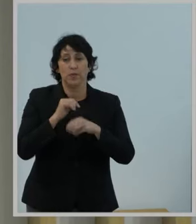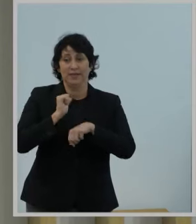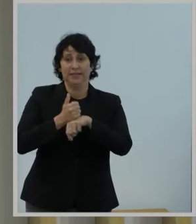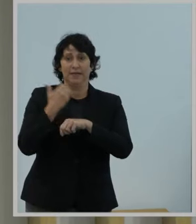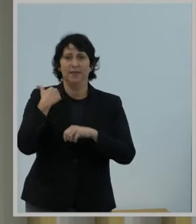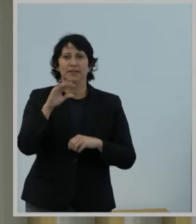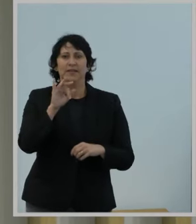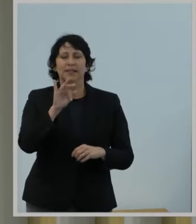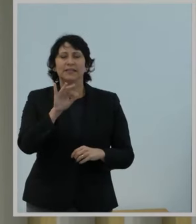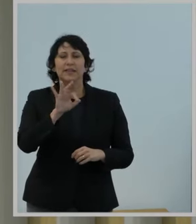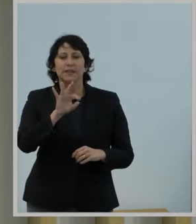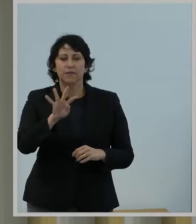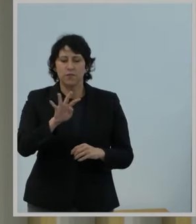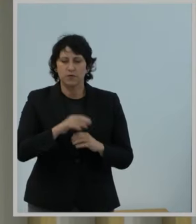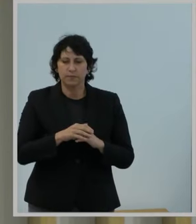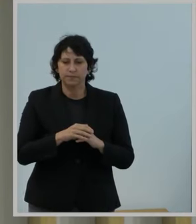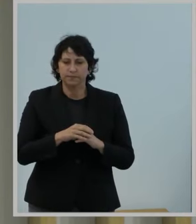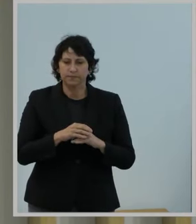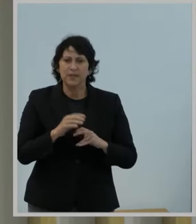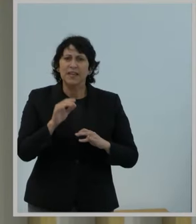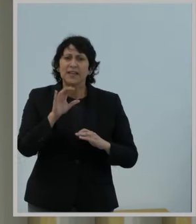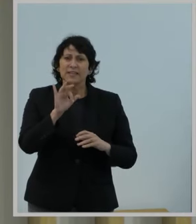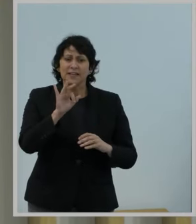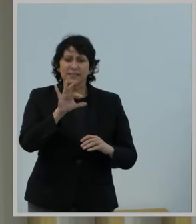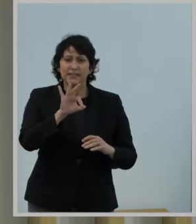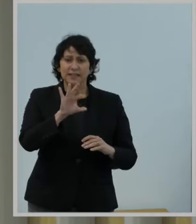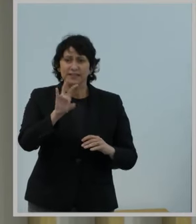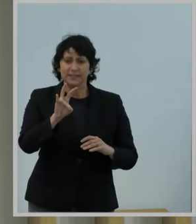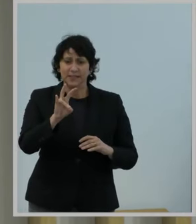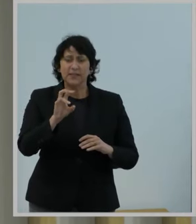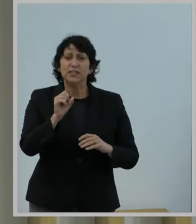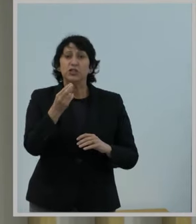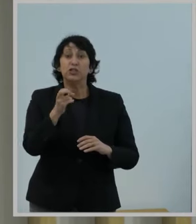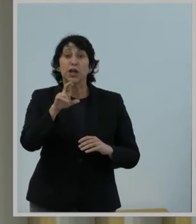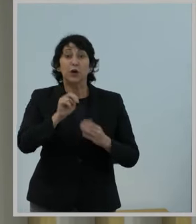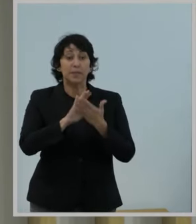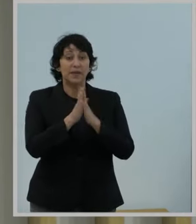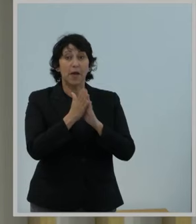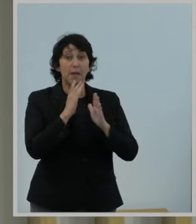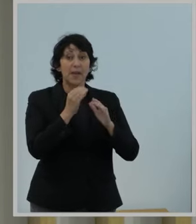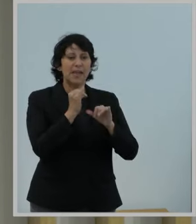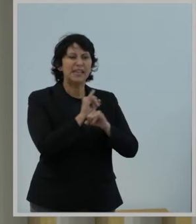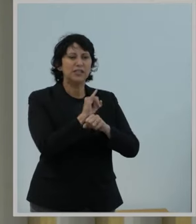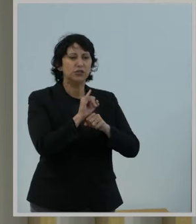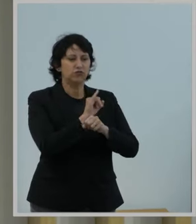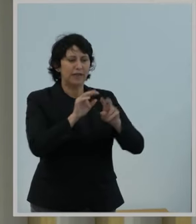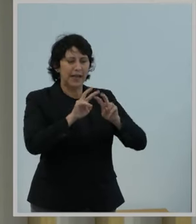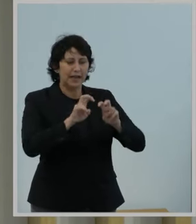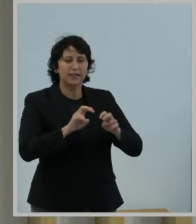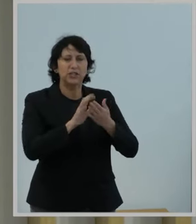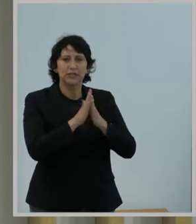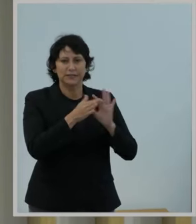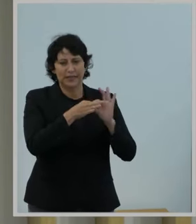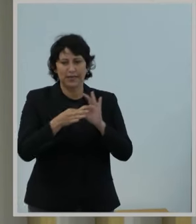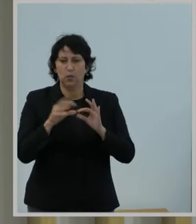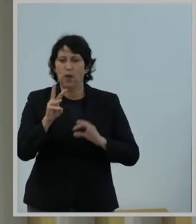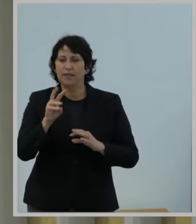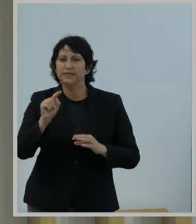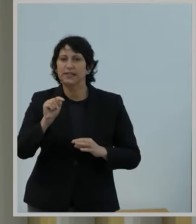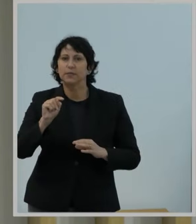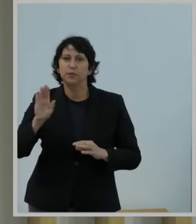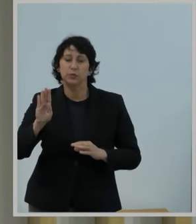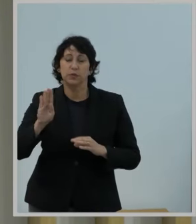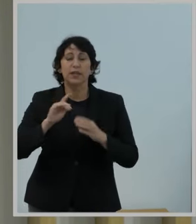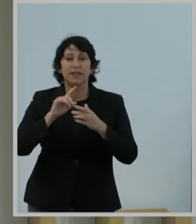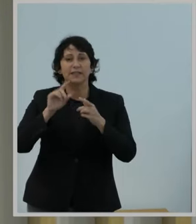in 1994. In 1997, Sharon became an industry analyst and remained in the Wireless Telecommunications Bureau until the Public